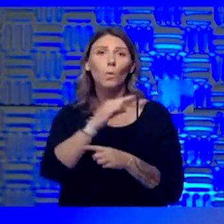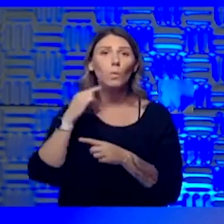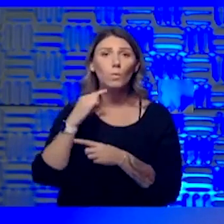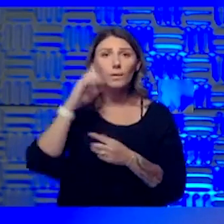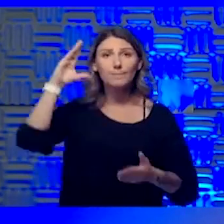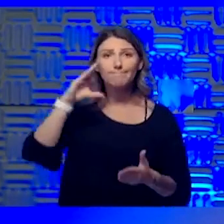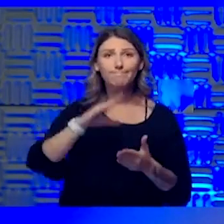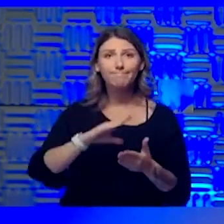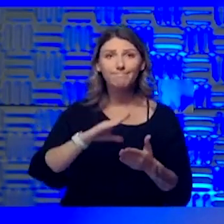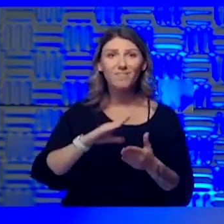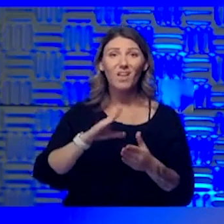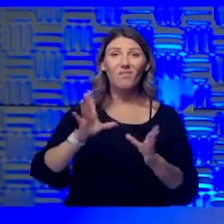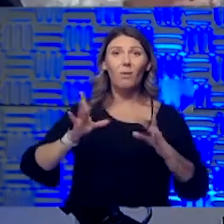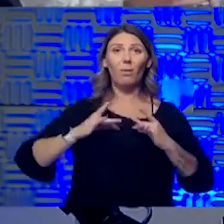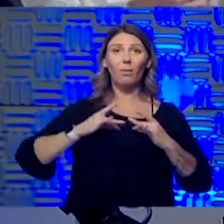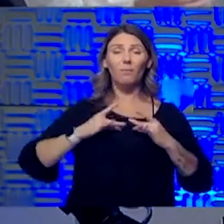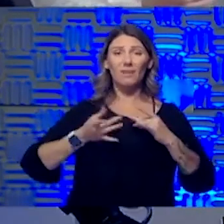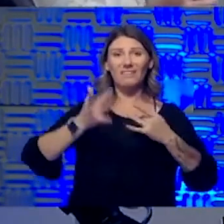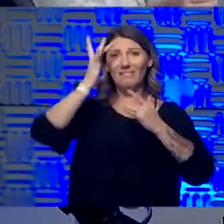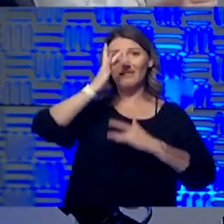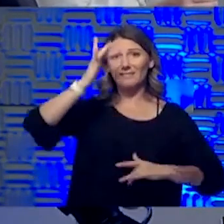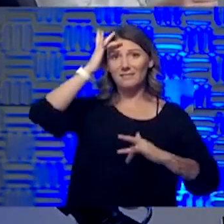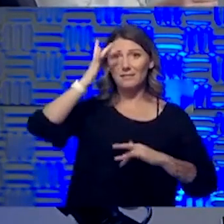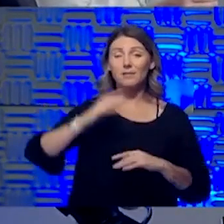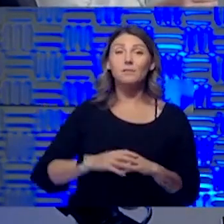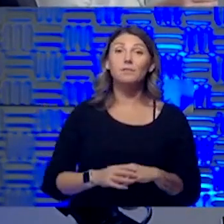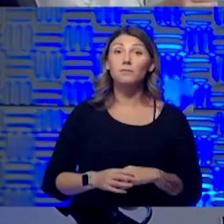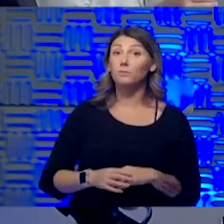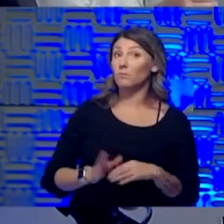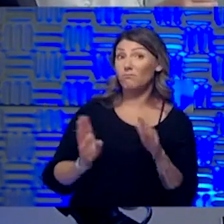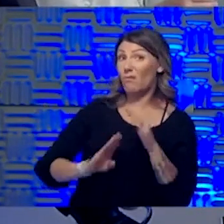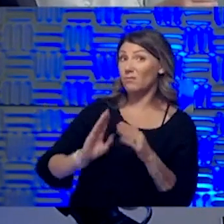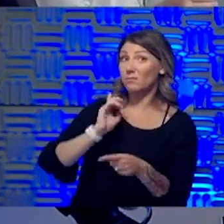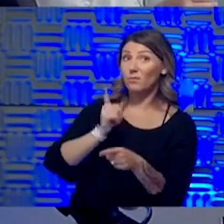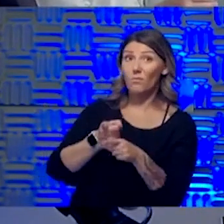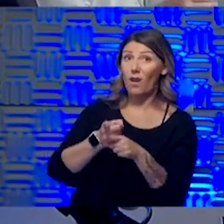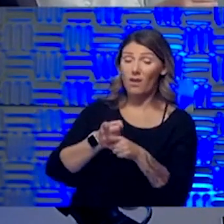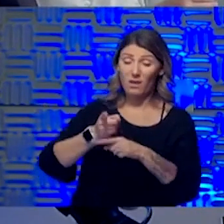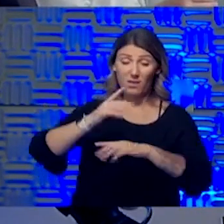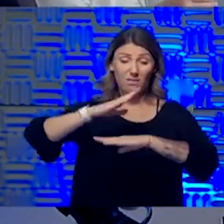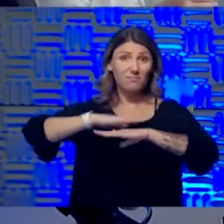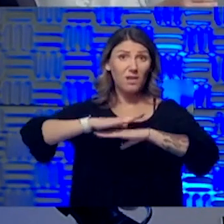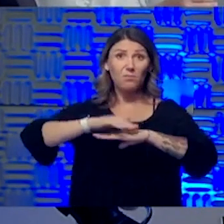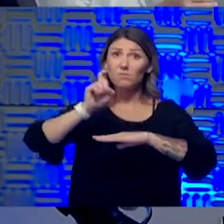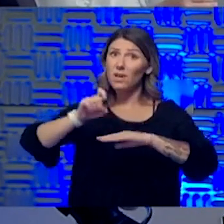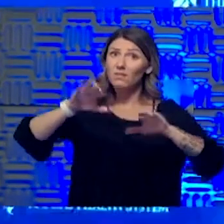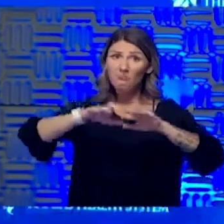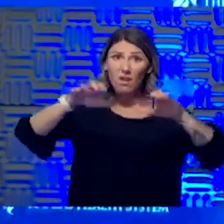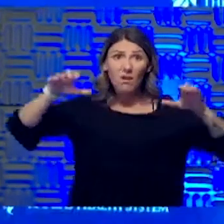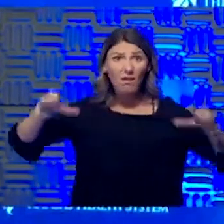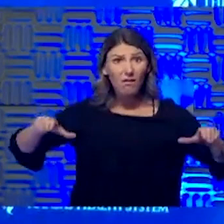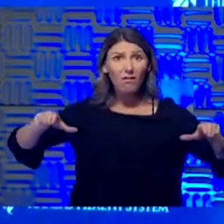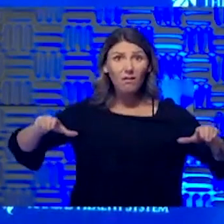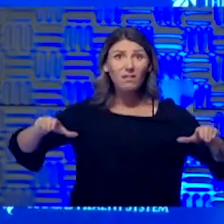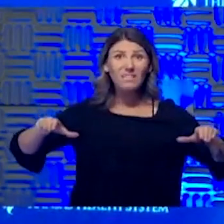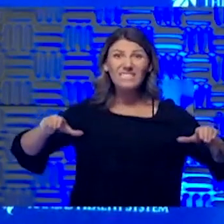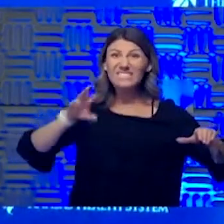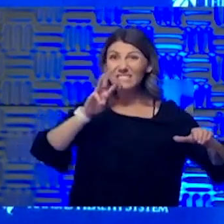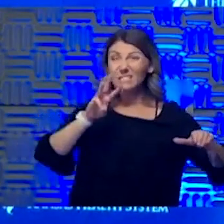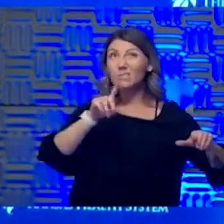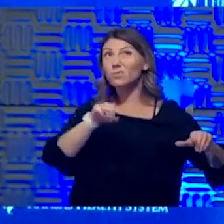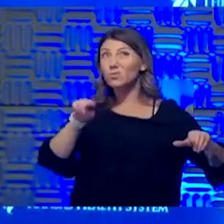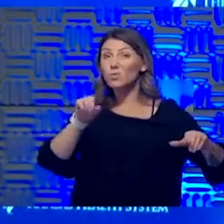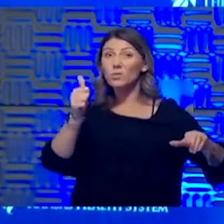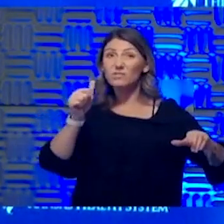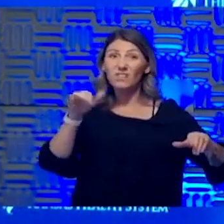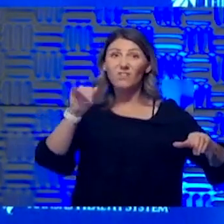of getting the disease. Those are some very basic things. basic things are right. The tables have to be further apart. So they're at least six to 10 feet apart, especially because